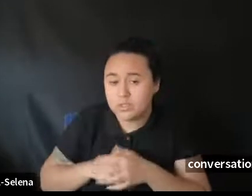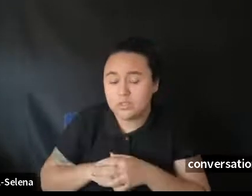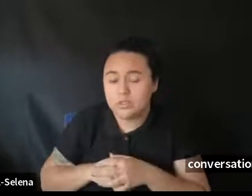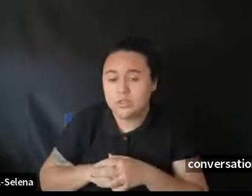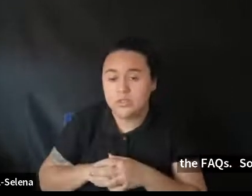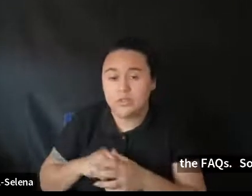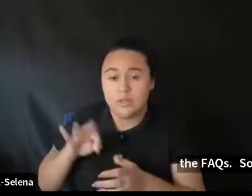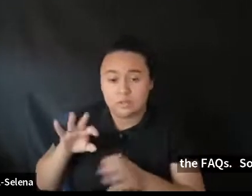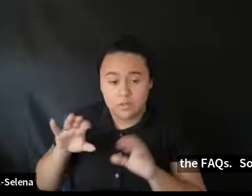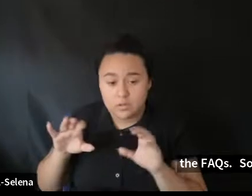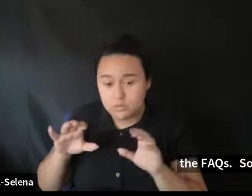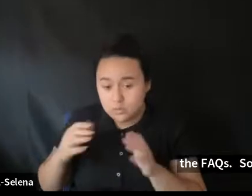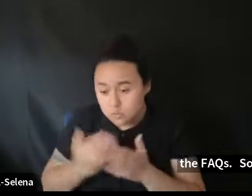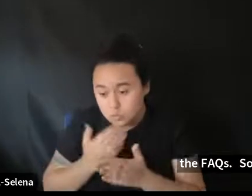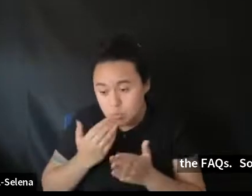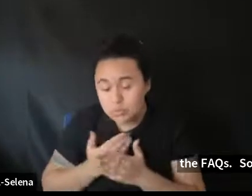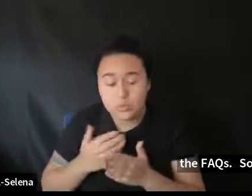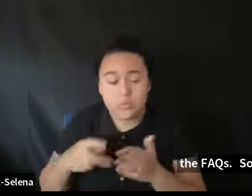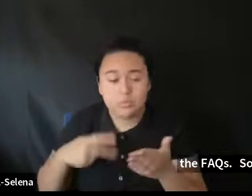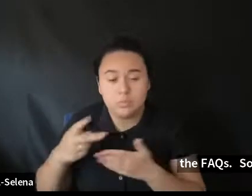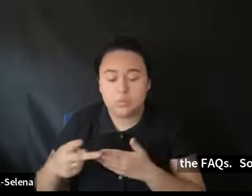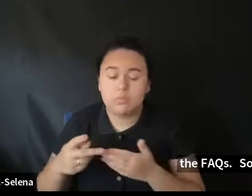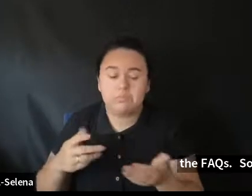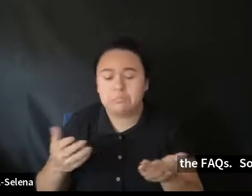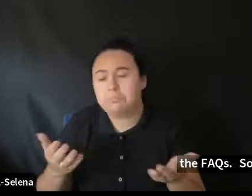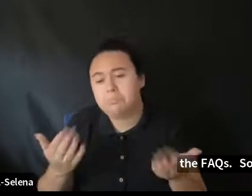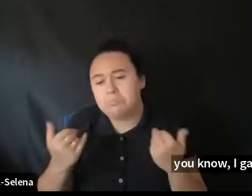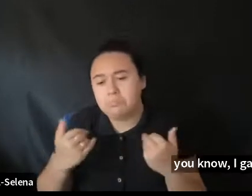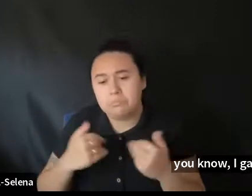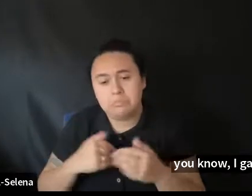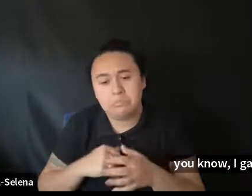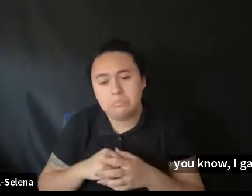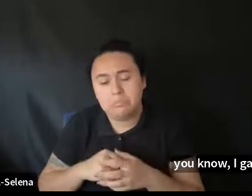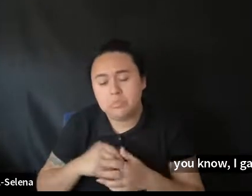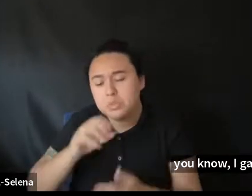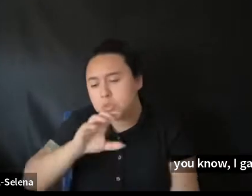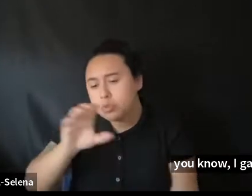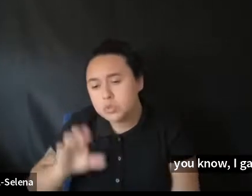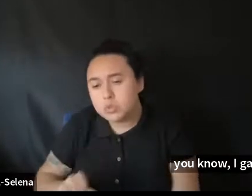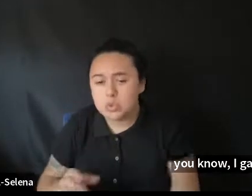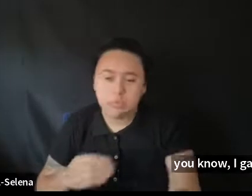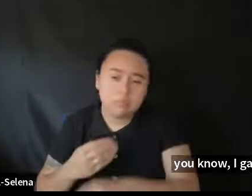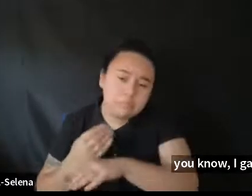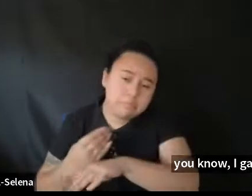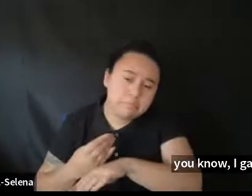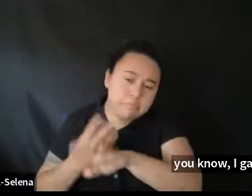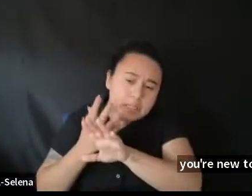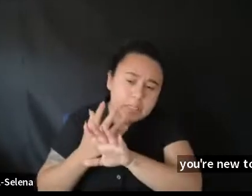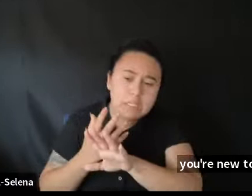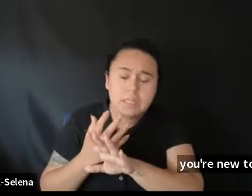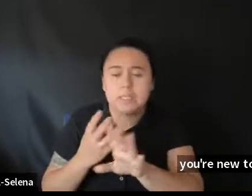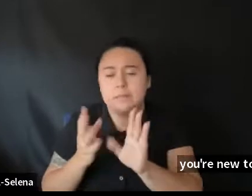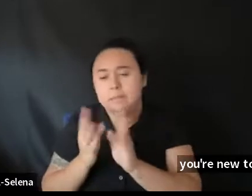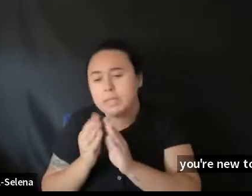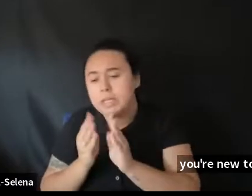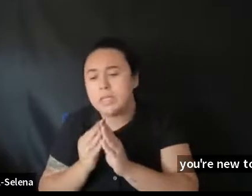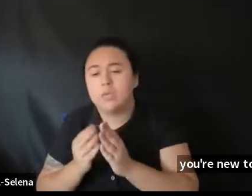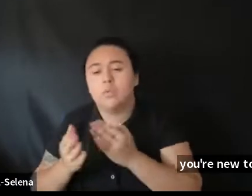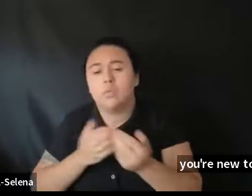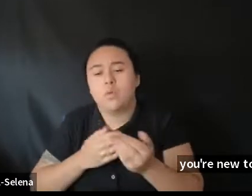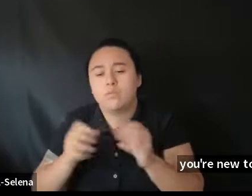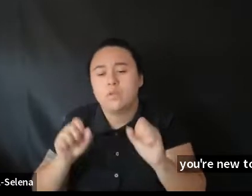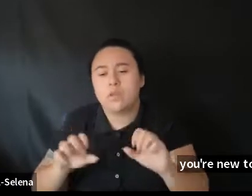if you're new to the program, I welcome, you know, a Zoom call, a meeting, whatever it is that we can do to